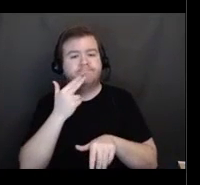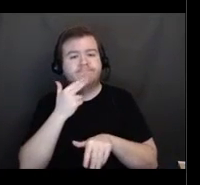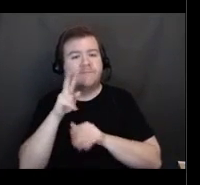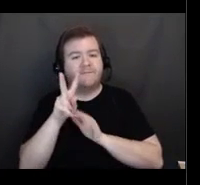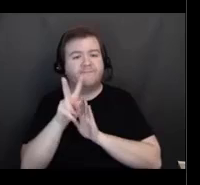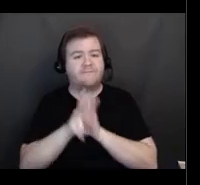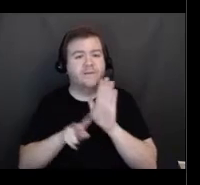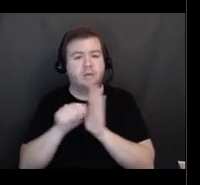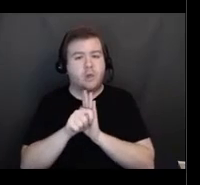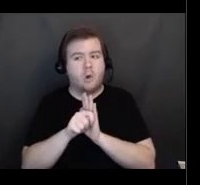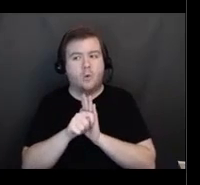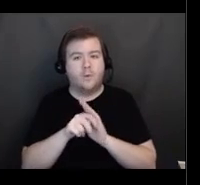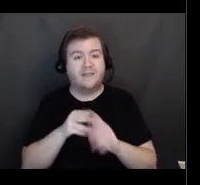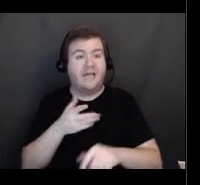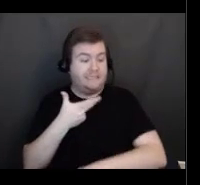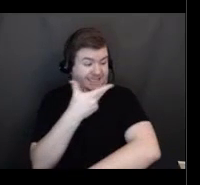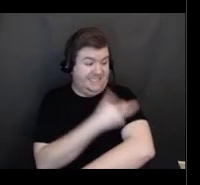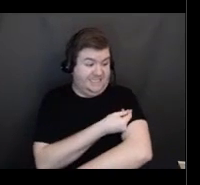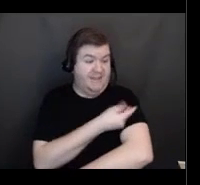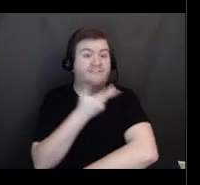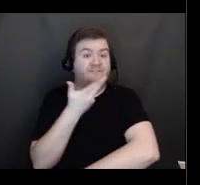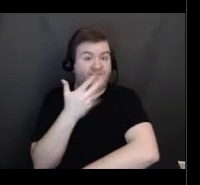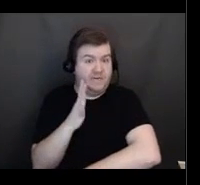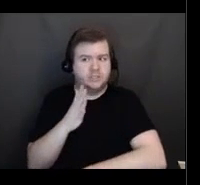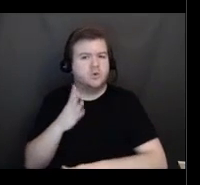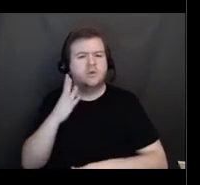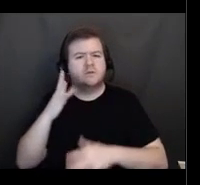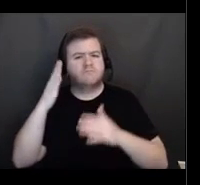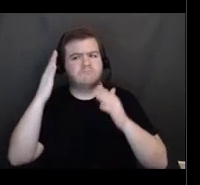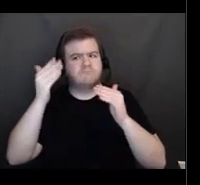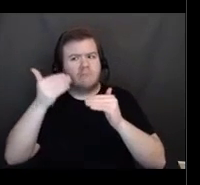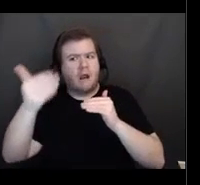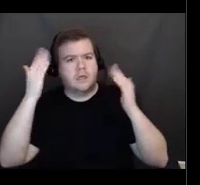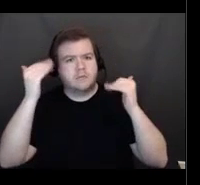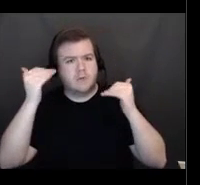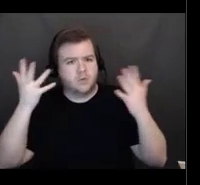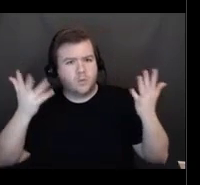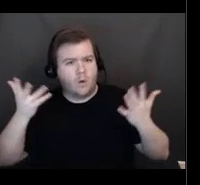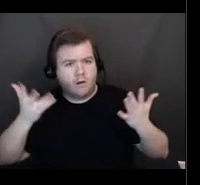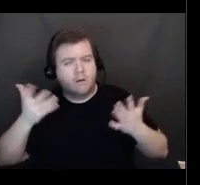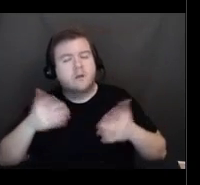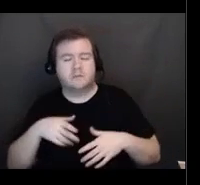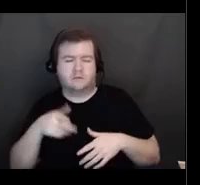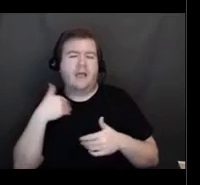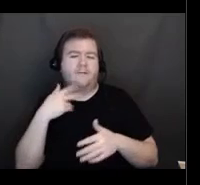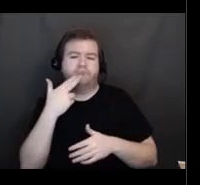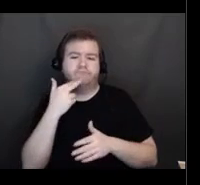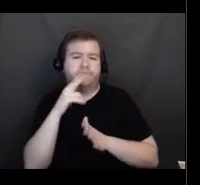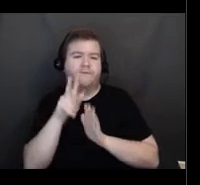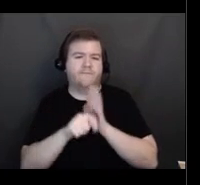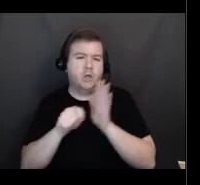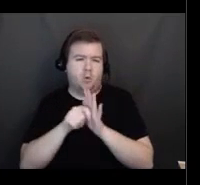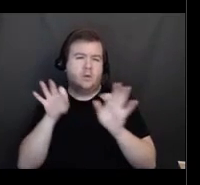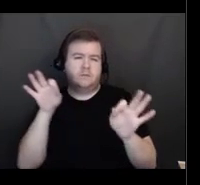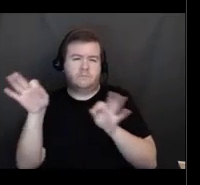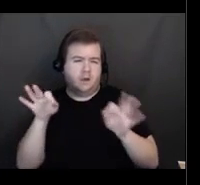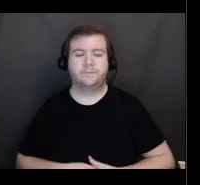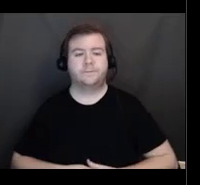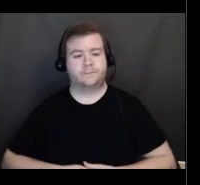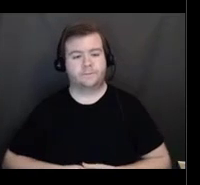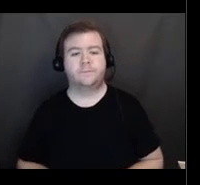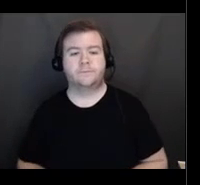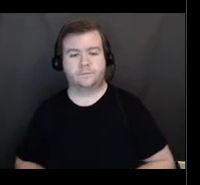after getting a COVID-19 vaccine. So this is a great resource, not only for you, but for the, for the recipients as well.